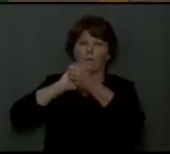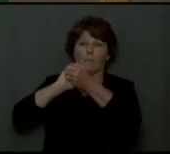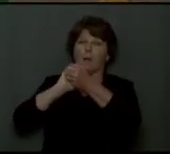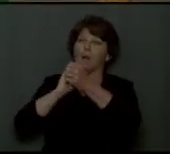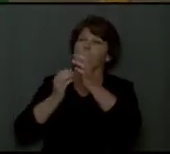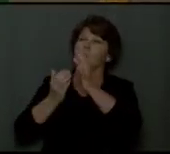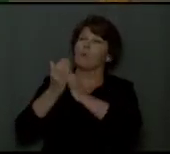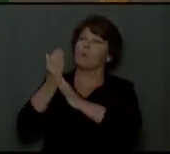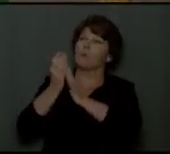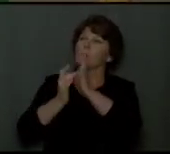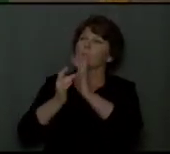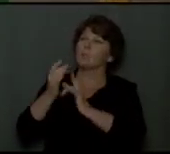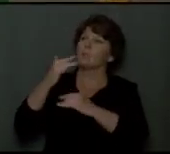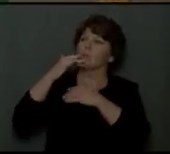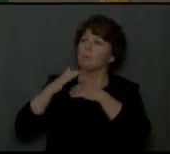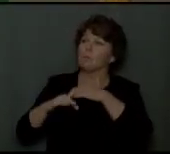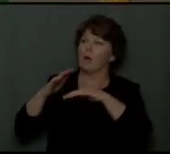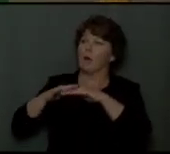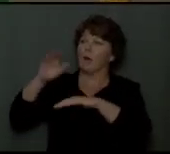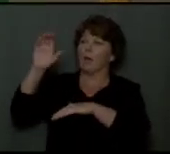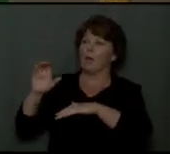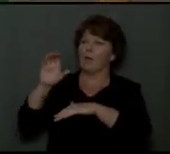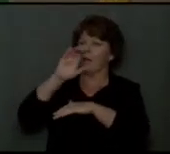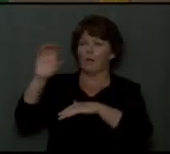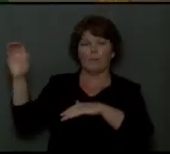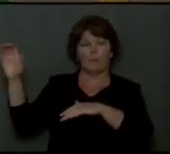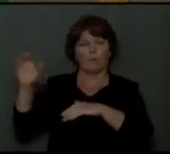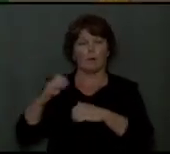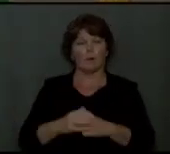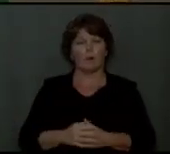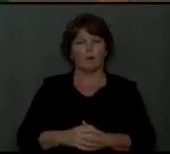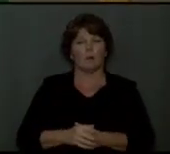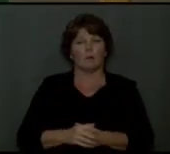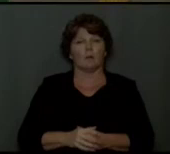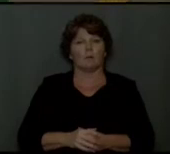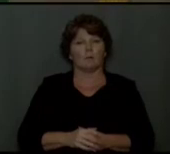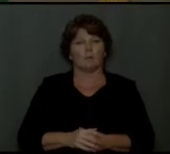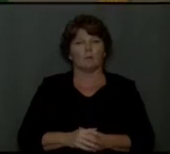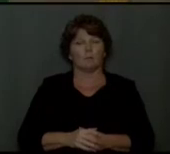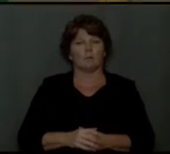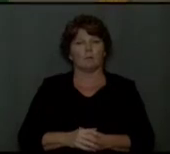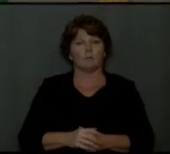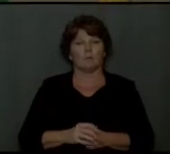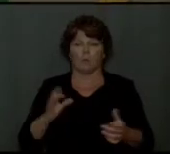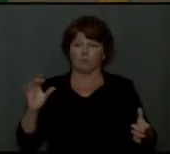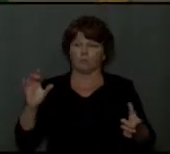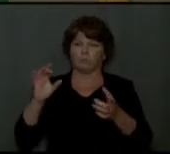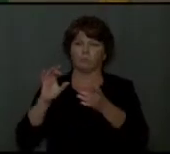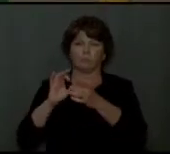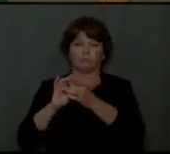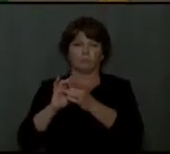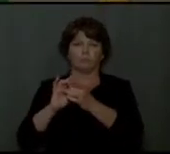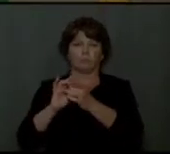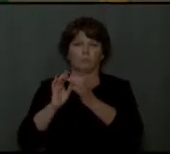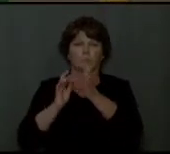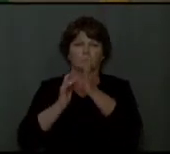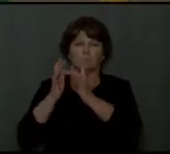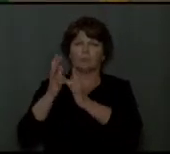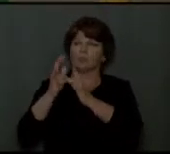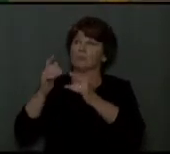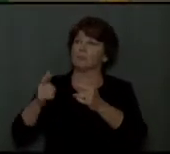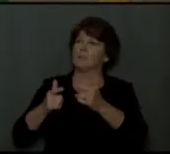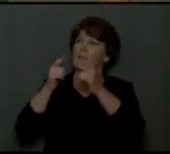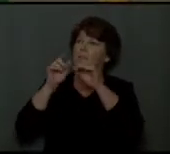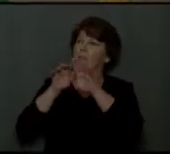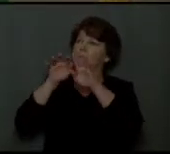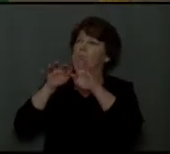the blood that Jesus shed on the cursed tree. Crafted to Jesus the living vine, we have